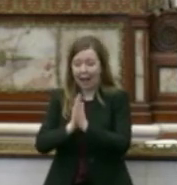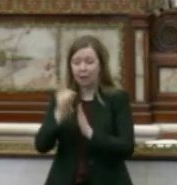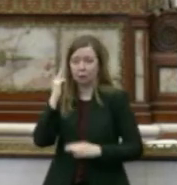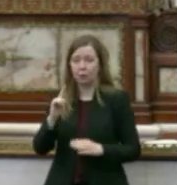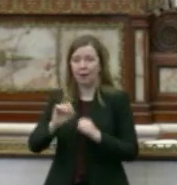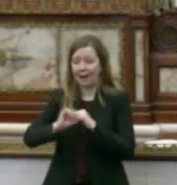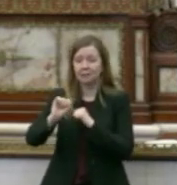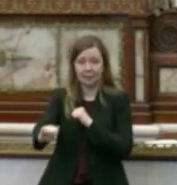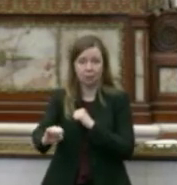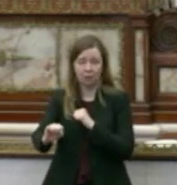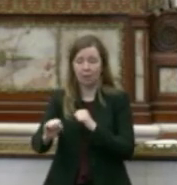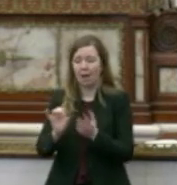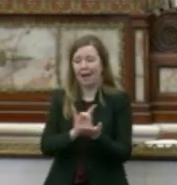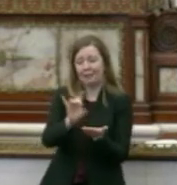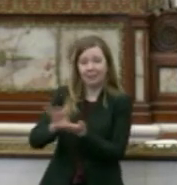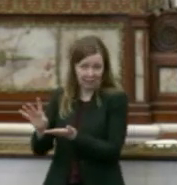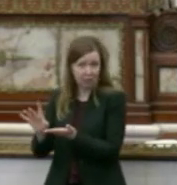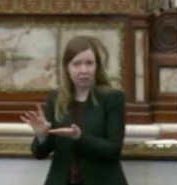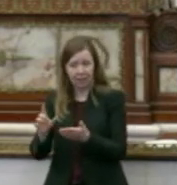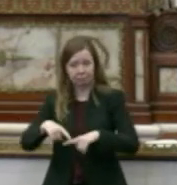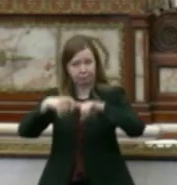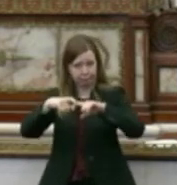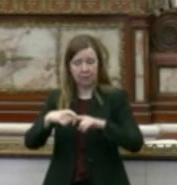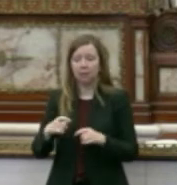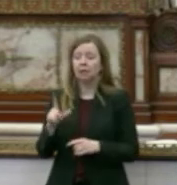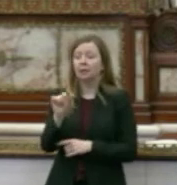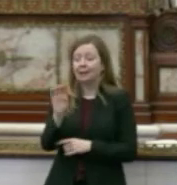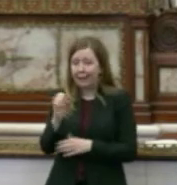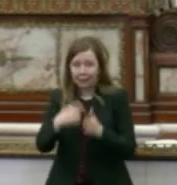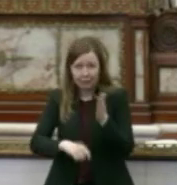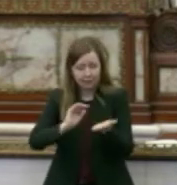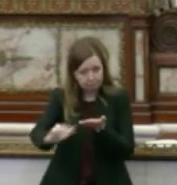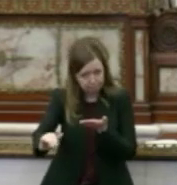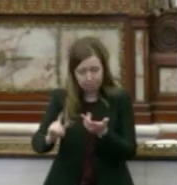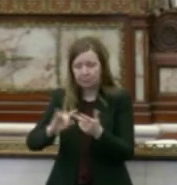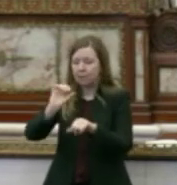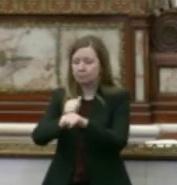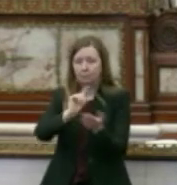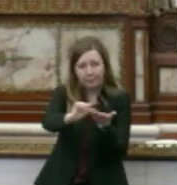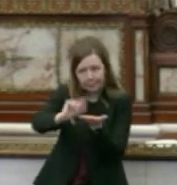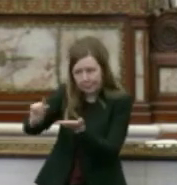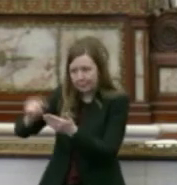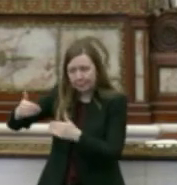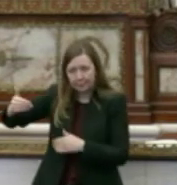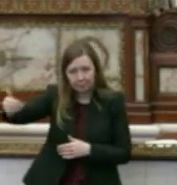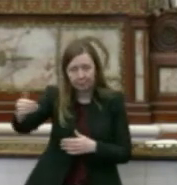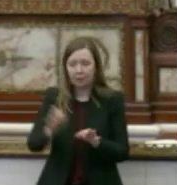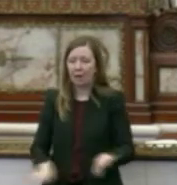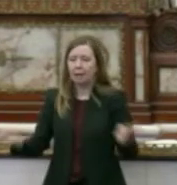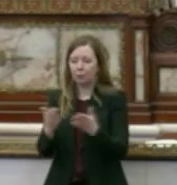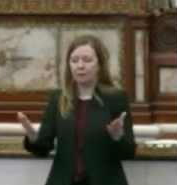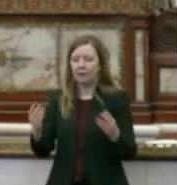an extension of the eviction moratorium, the waiving of late fees, installment payment plans, and important measures to provide